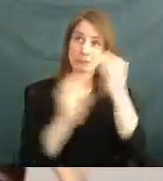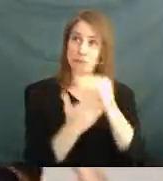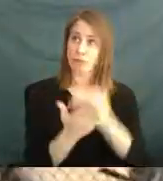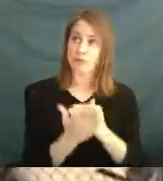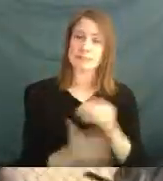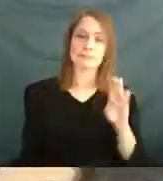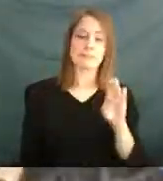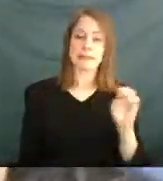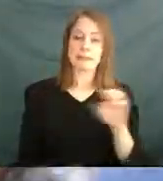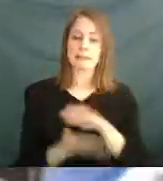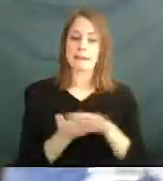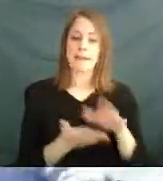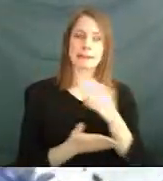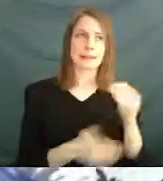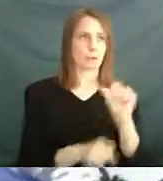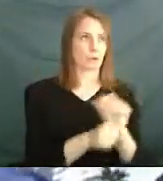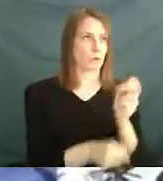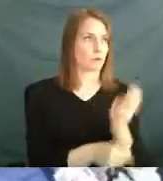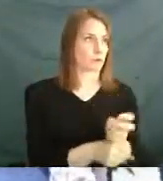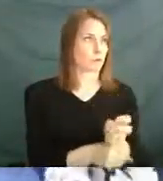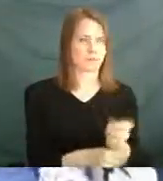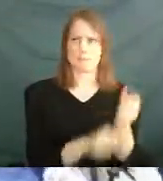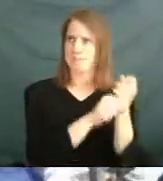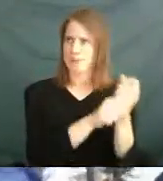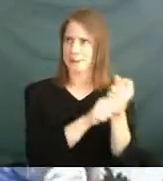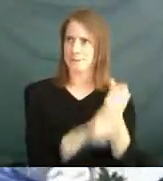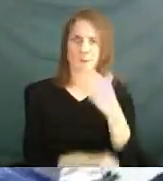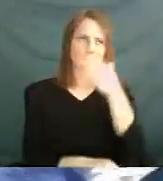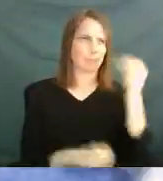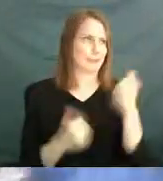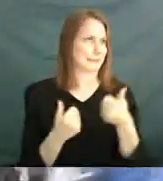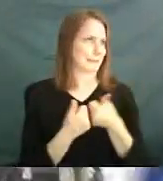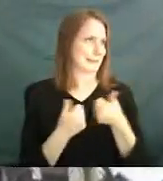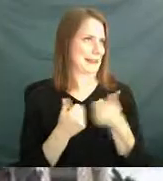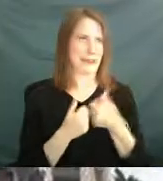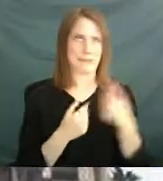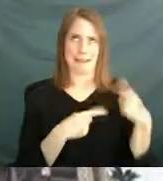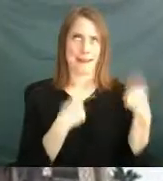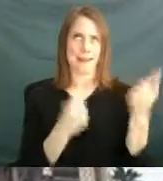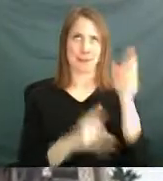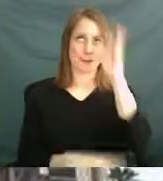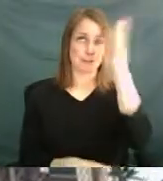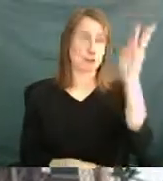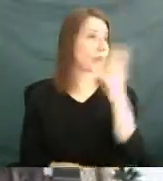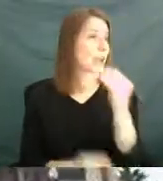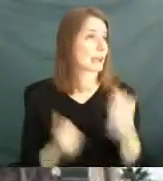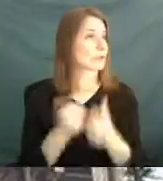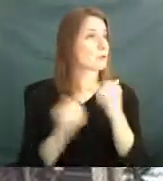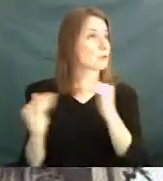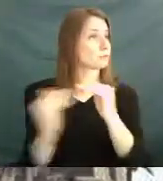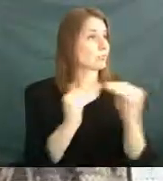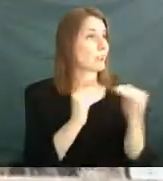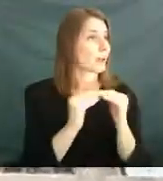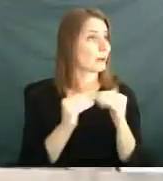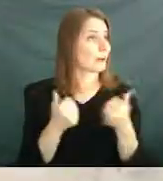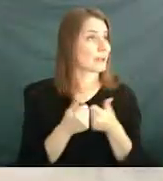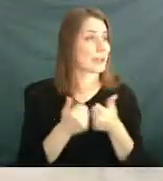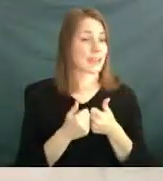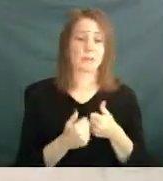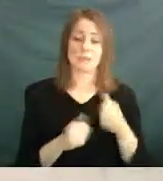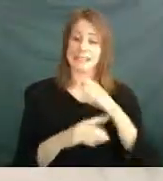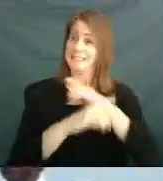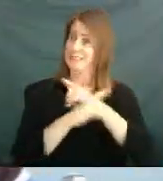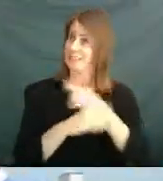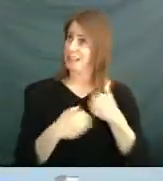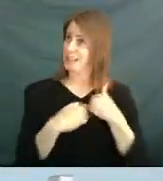Baseball for me is the best game ever invented. It's the fairest game by far. The defense holds the ball. Every kid gets a